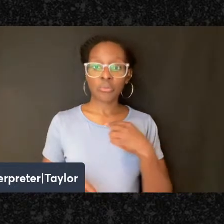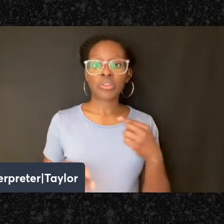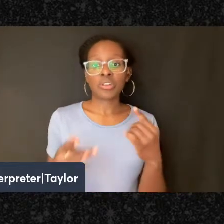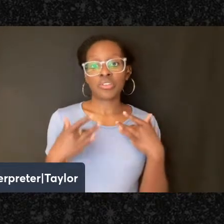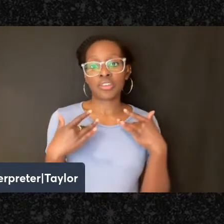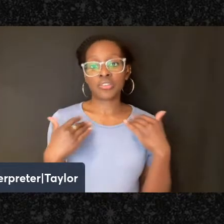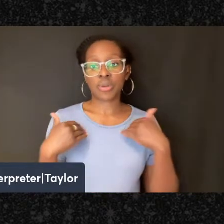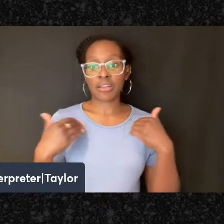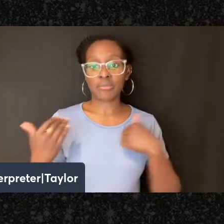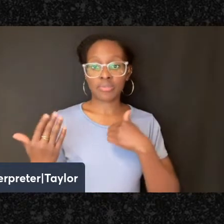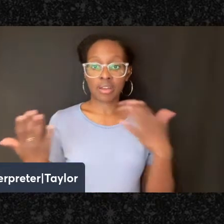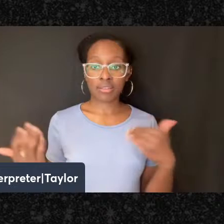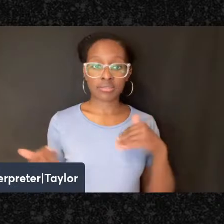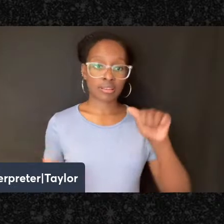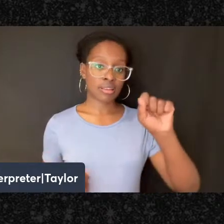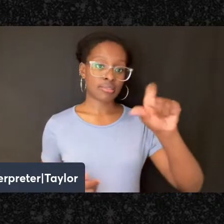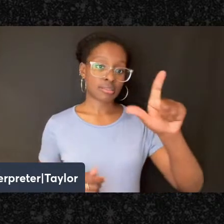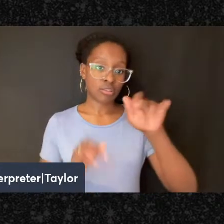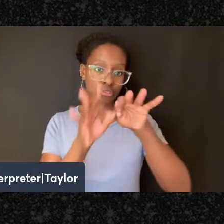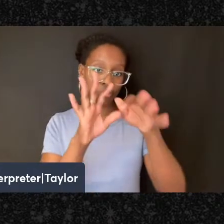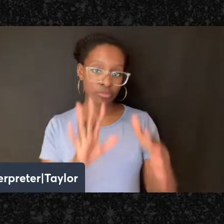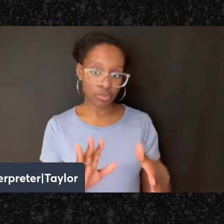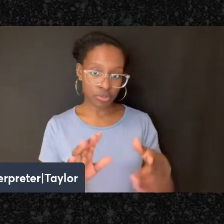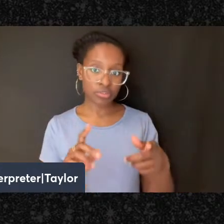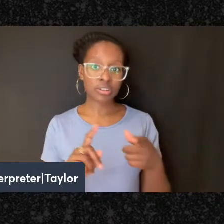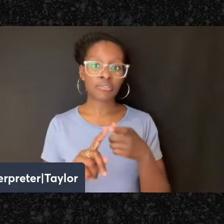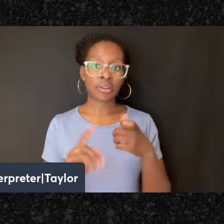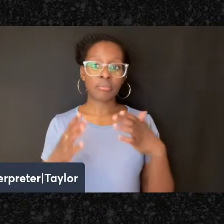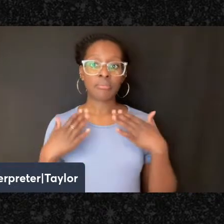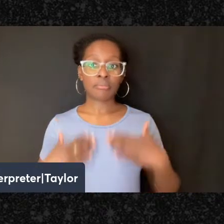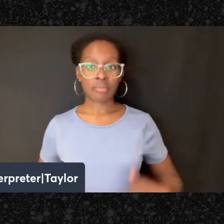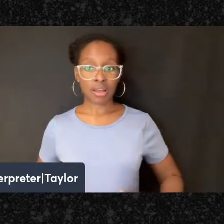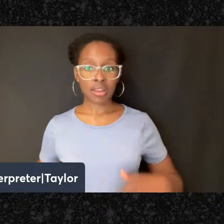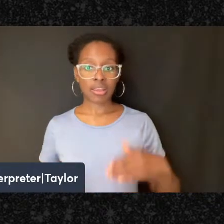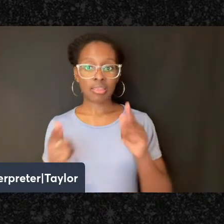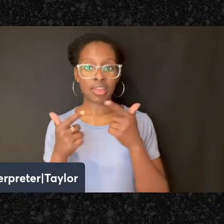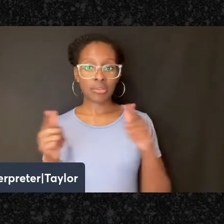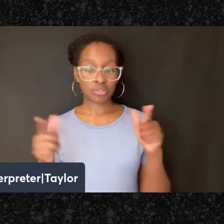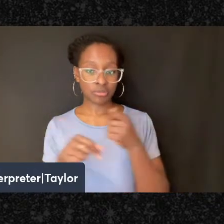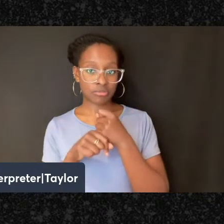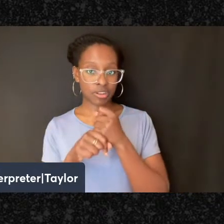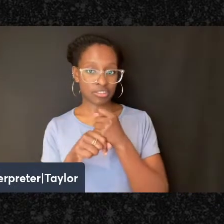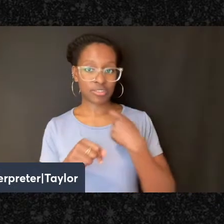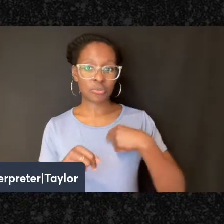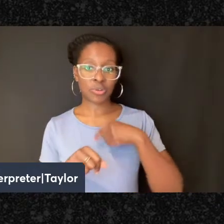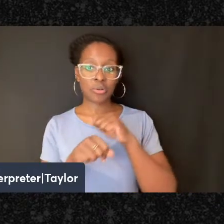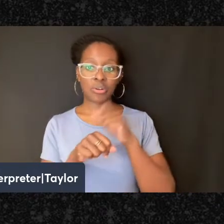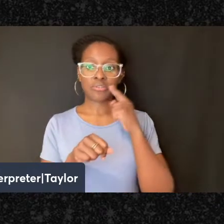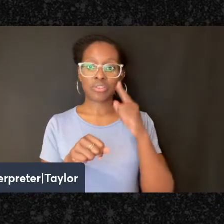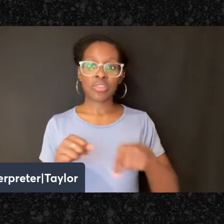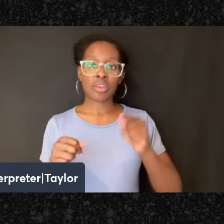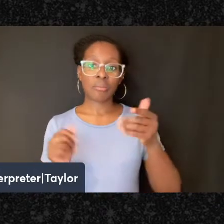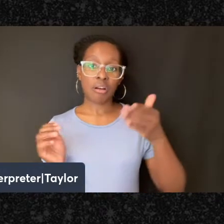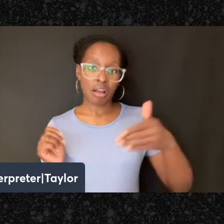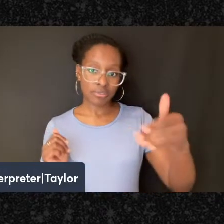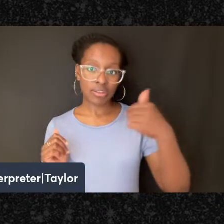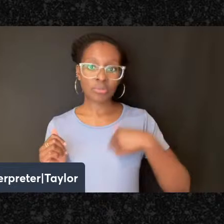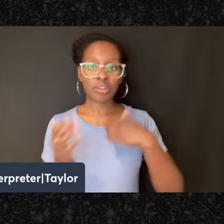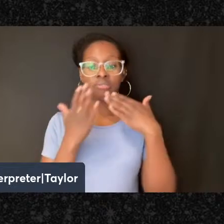ASL interpreters from Body Language Productions. We work with them often, and we are always grateful for their assistance.